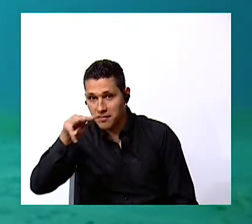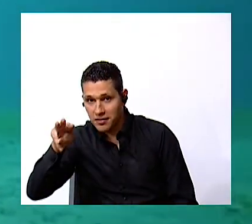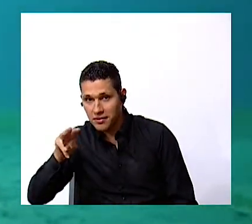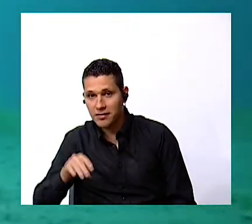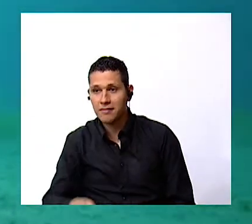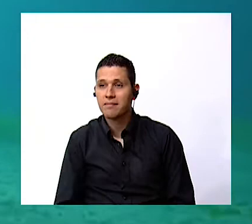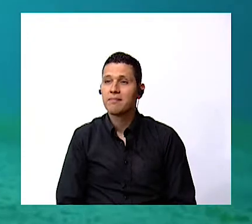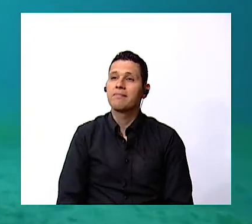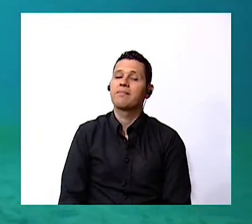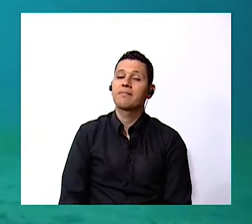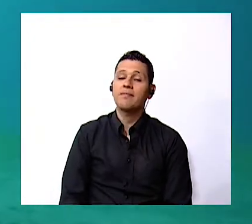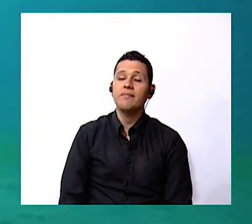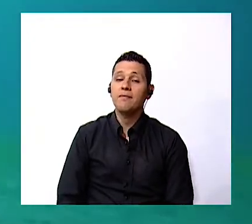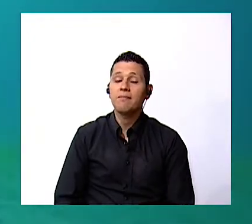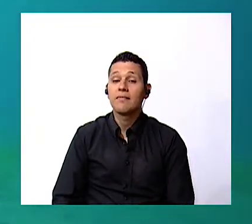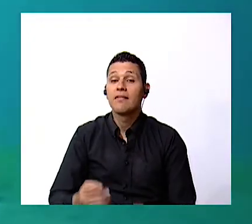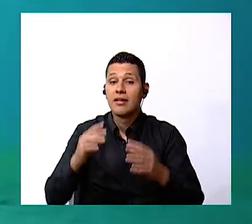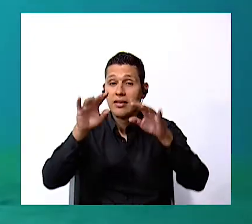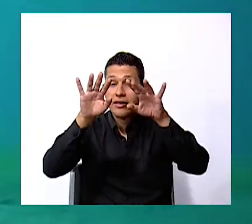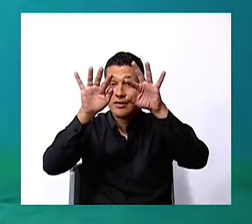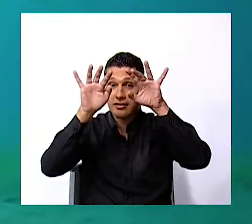starfish live in the sea